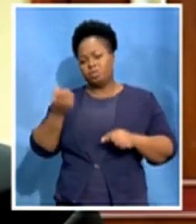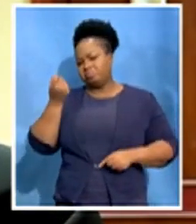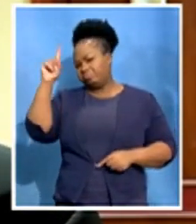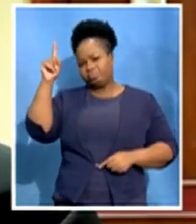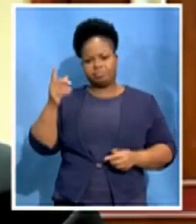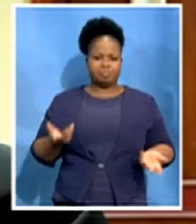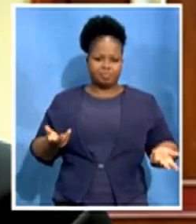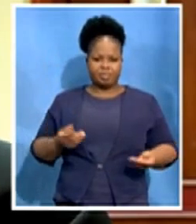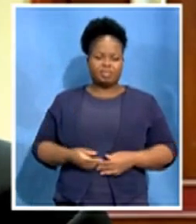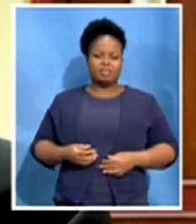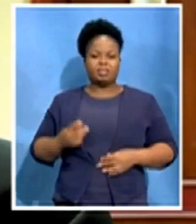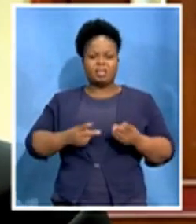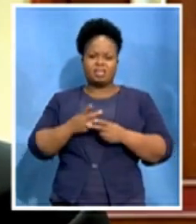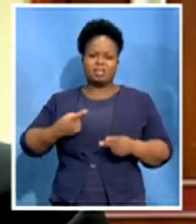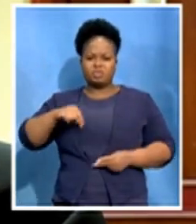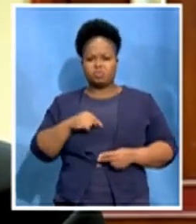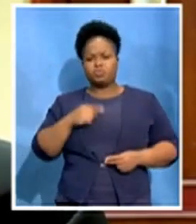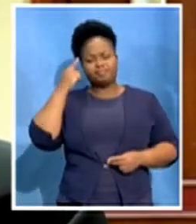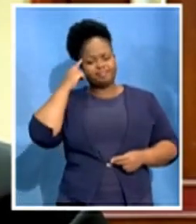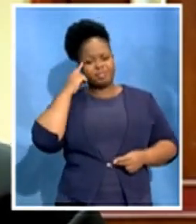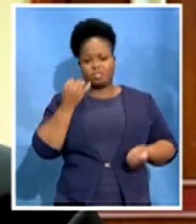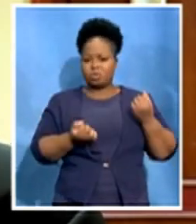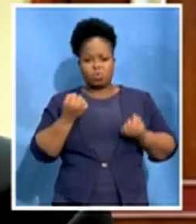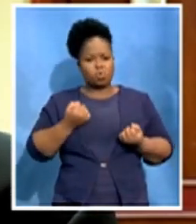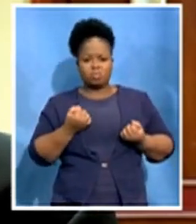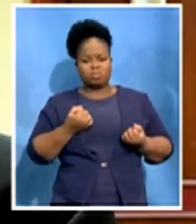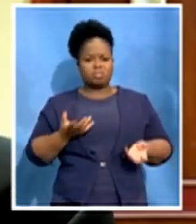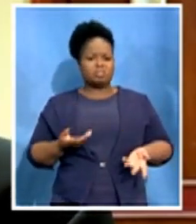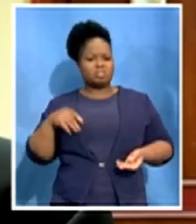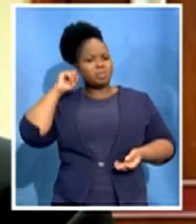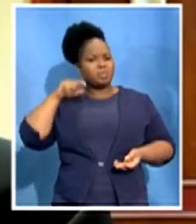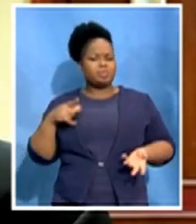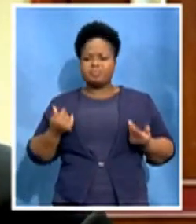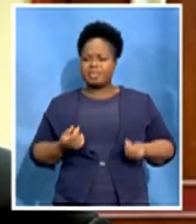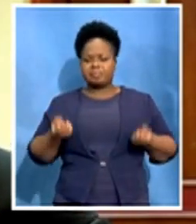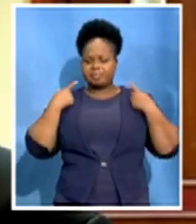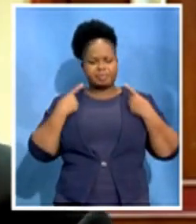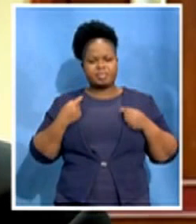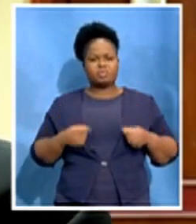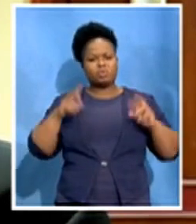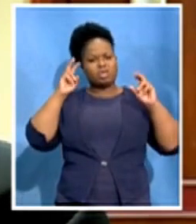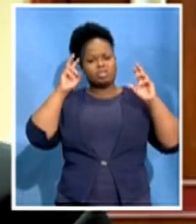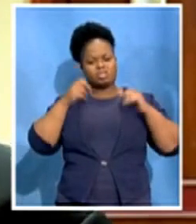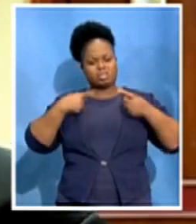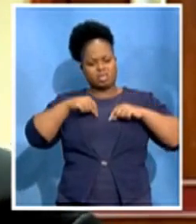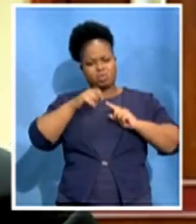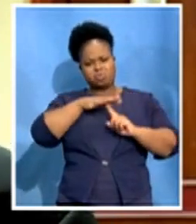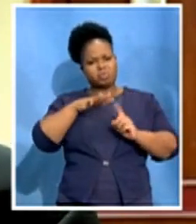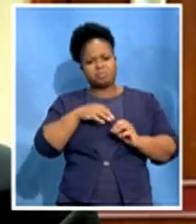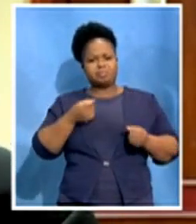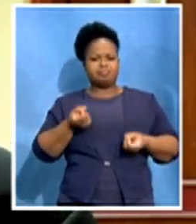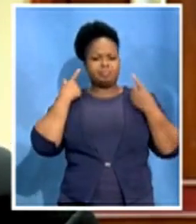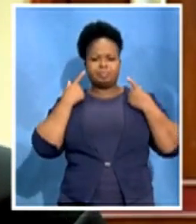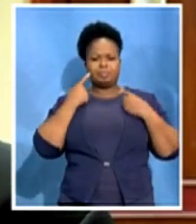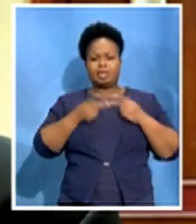the court had not a proper and full understanding of our matter. The court has said in the brief scanning